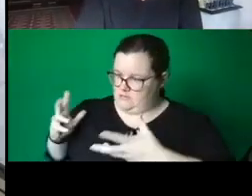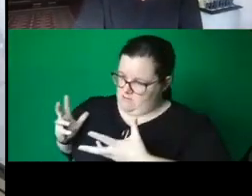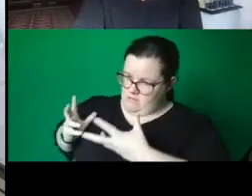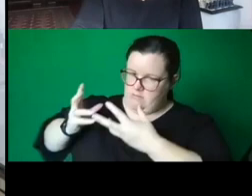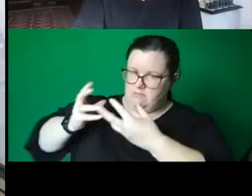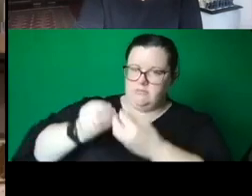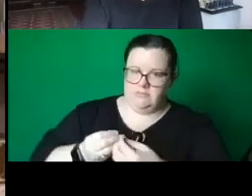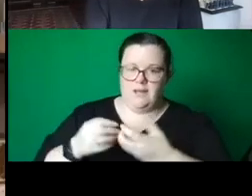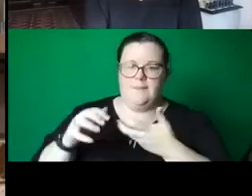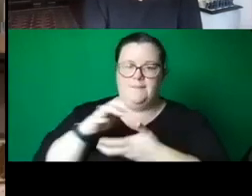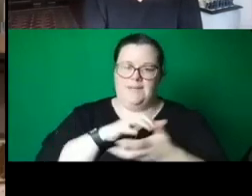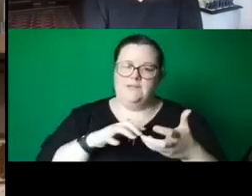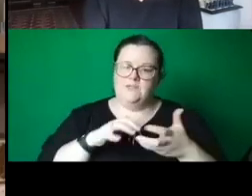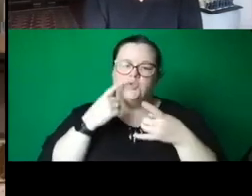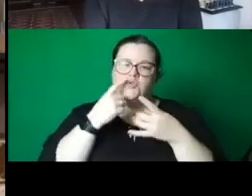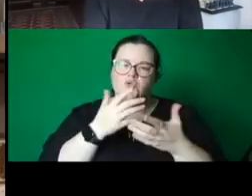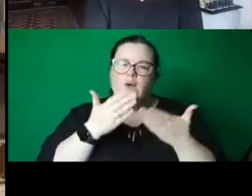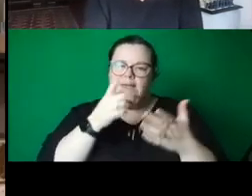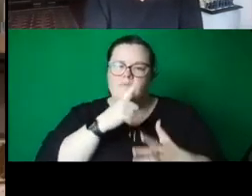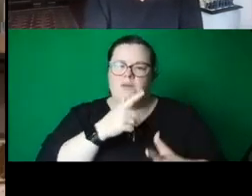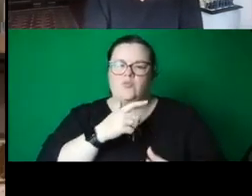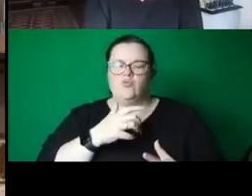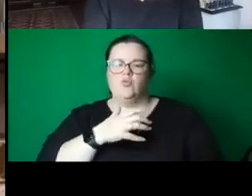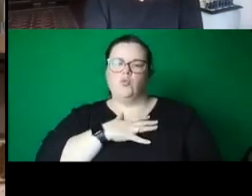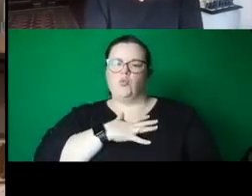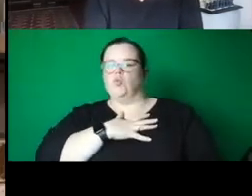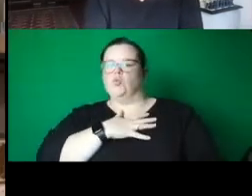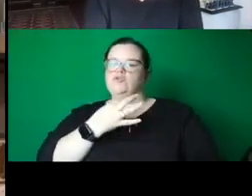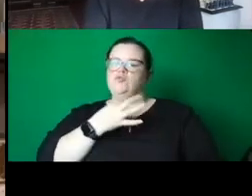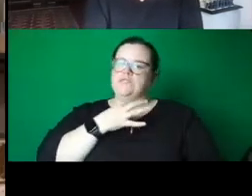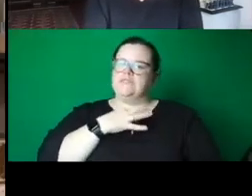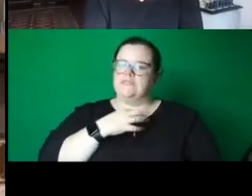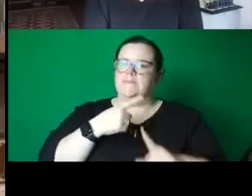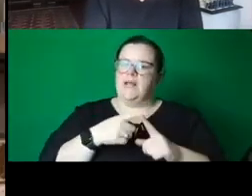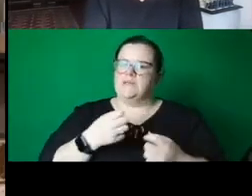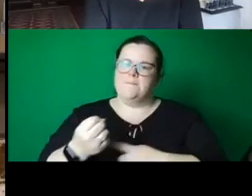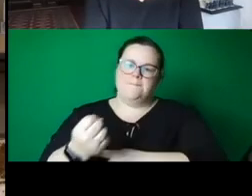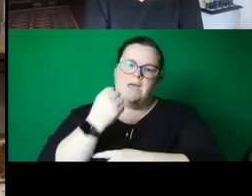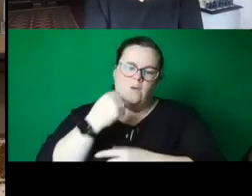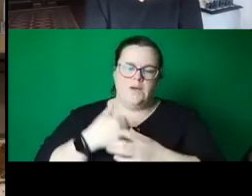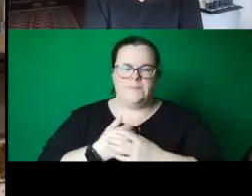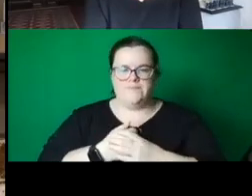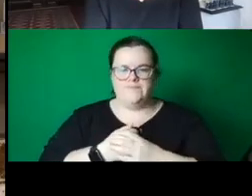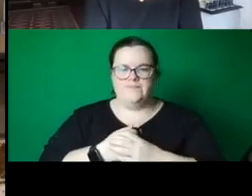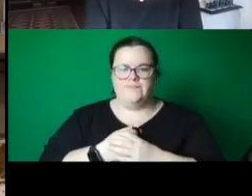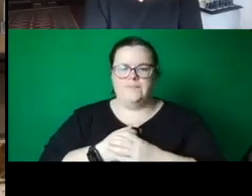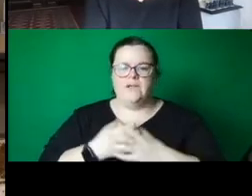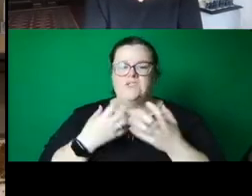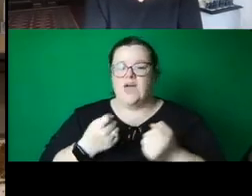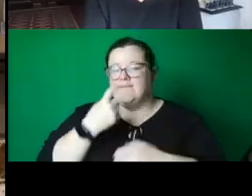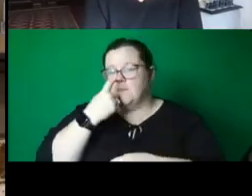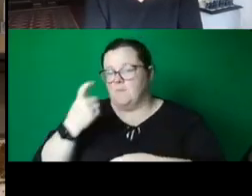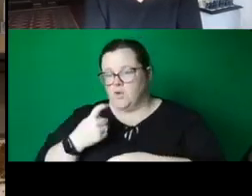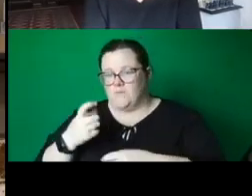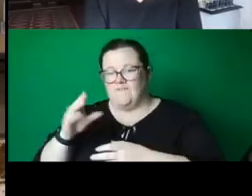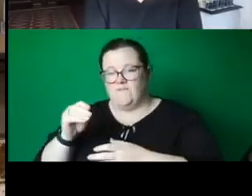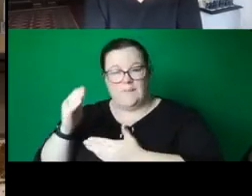threat. By bringing together the fallen monuments of state power and strengths from two different histories, the installation